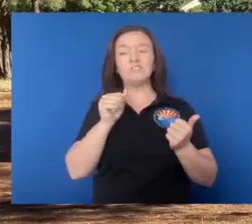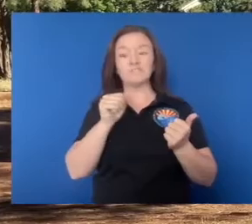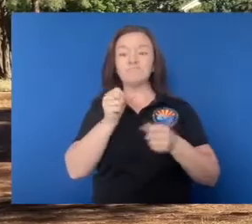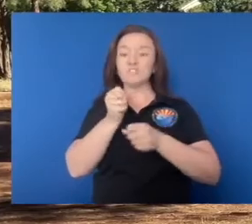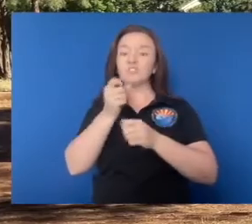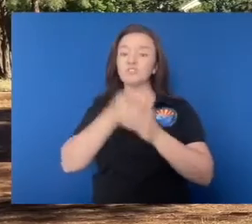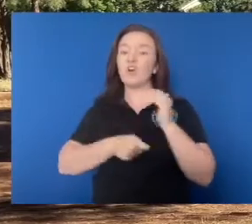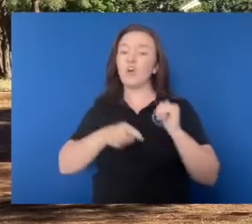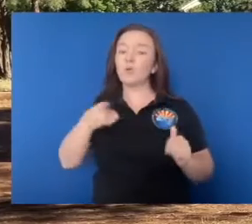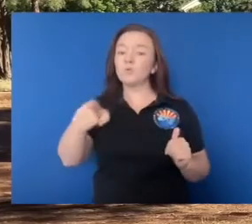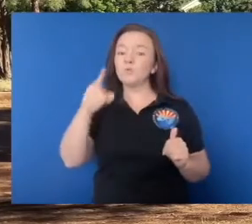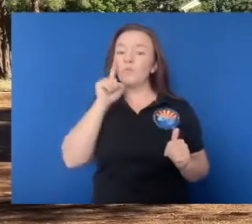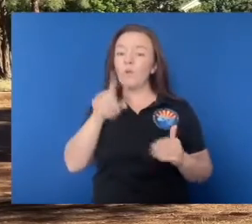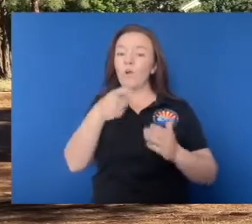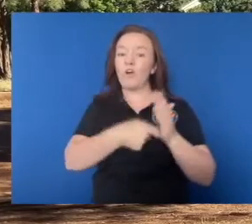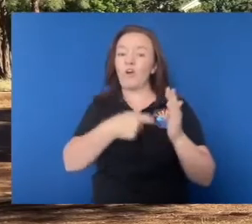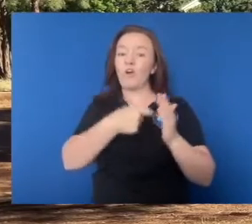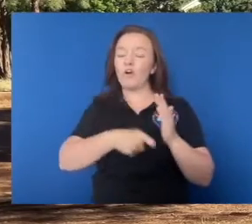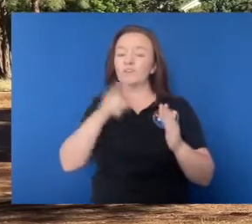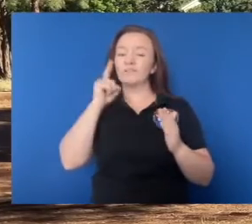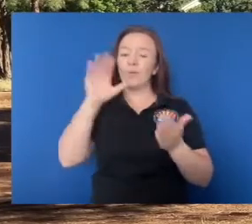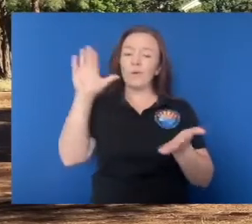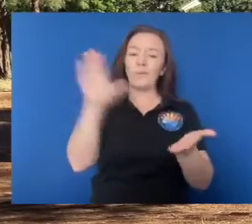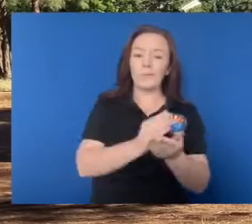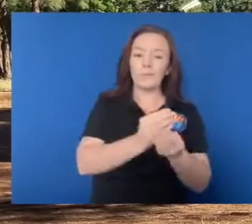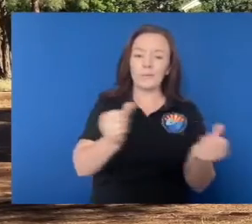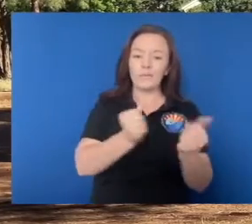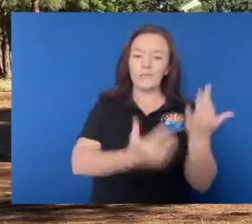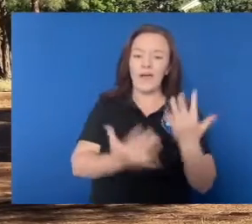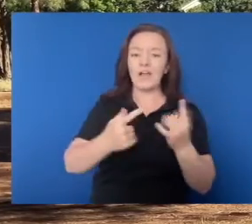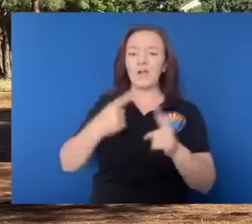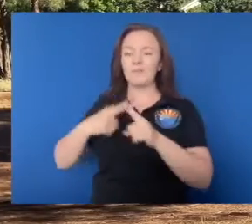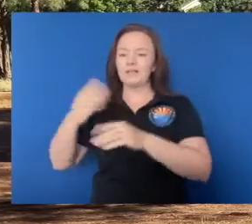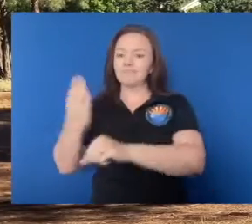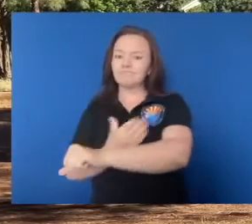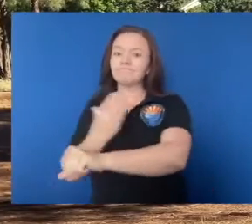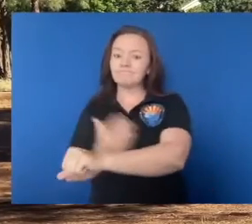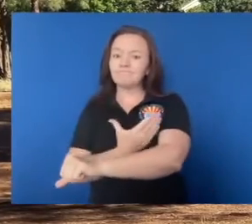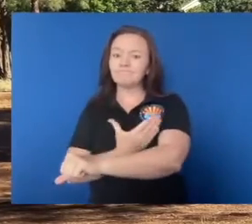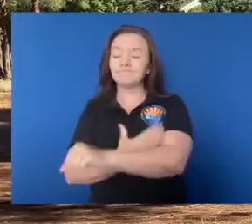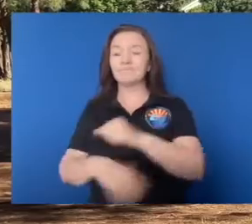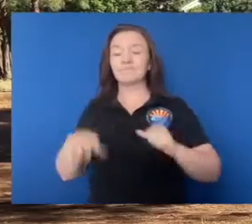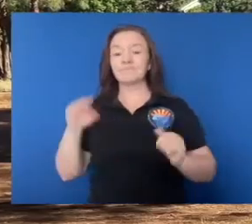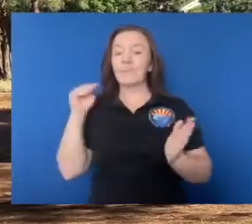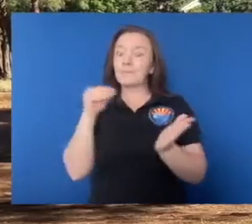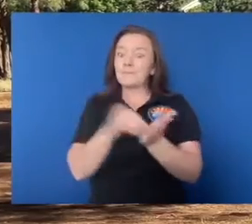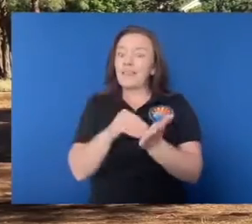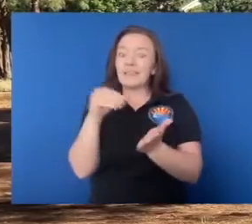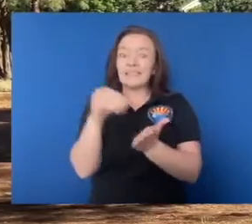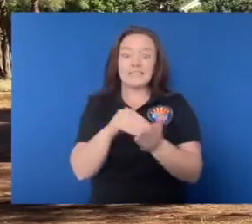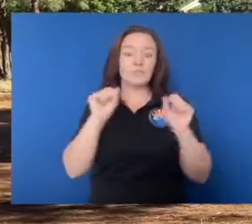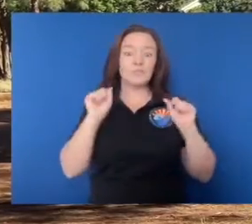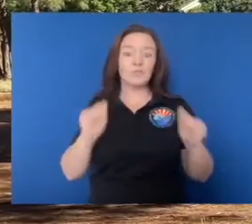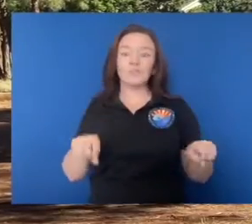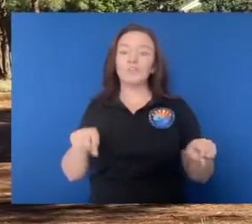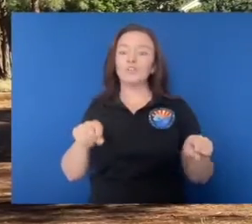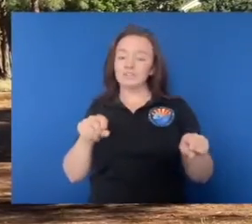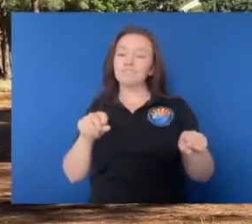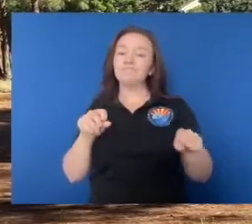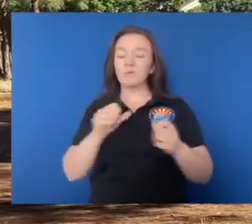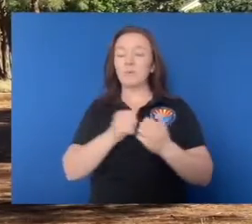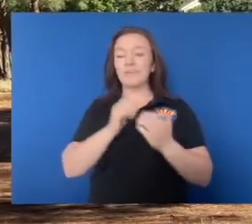like that, you're going to be liable for that. So like you said, it could get up into the millions up here in some of these homes